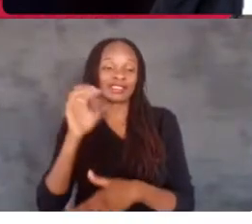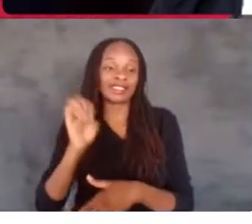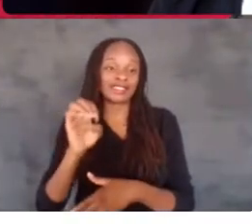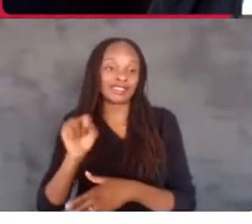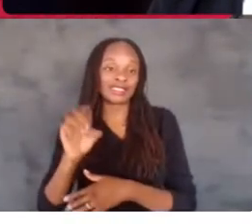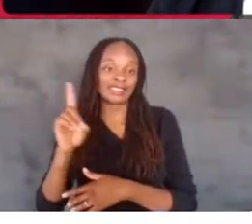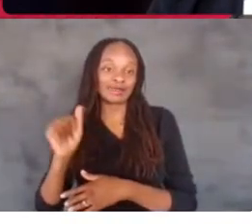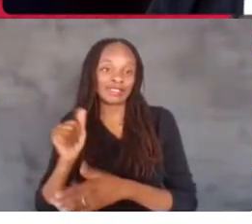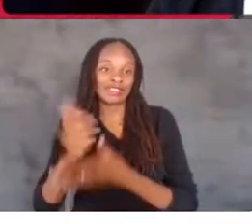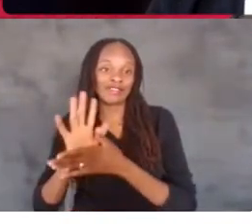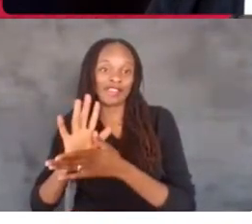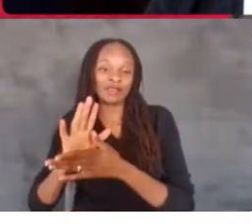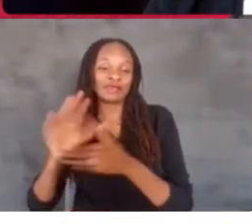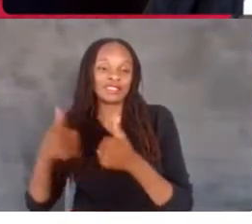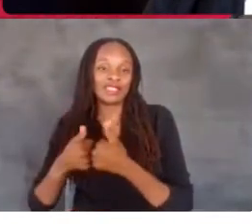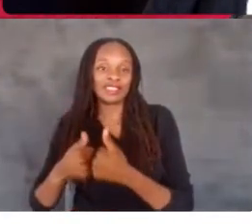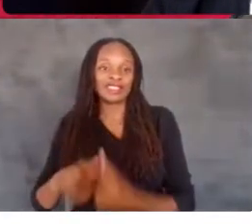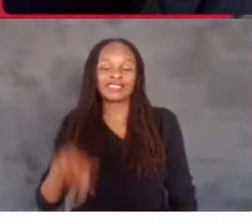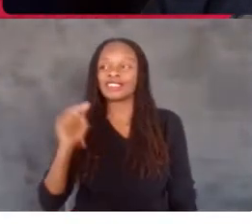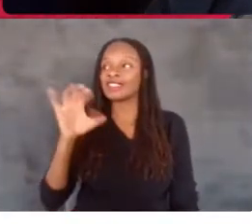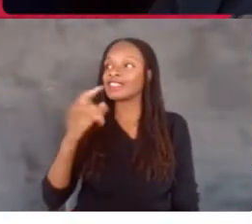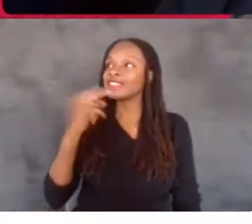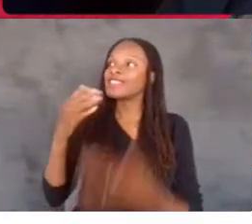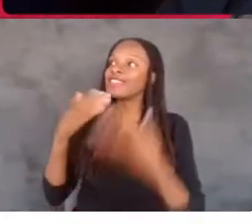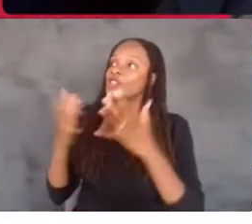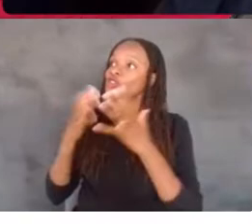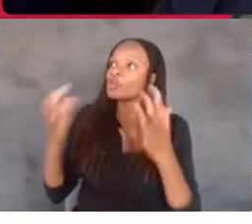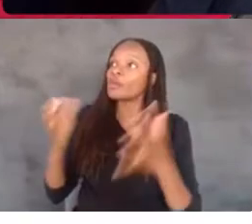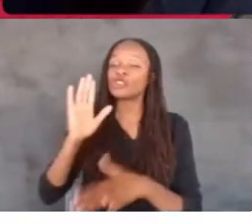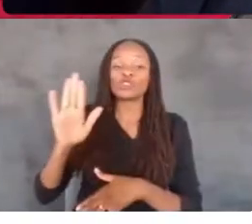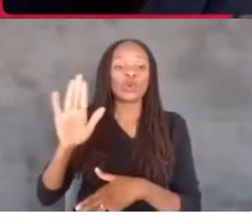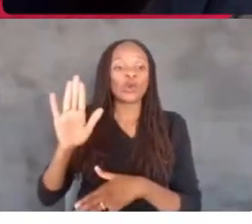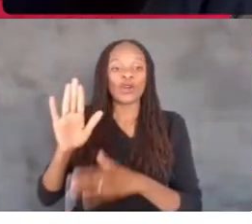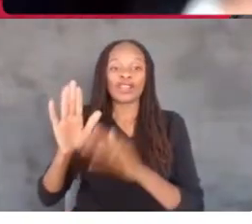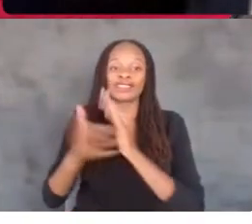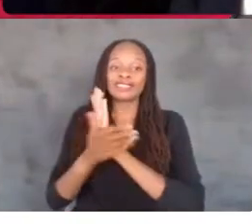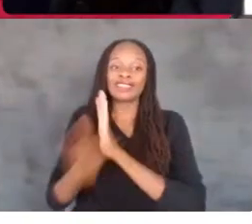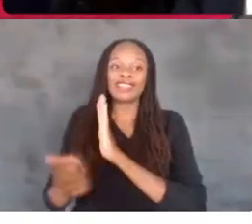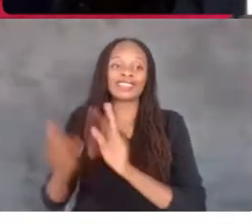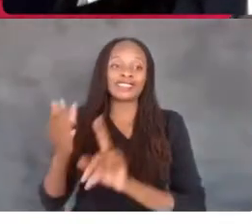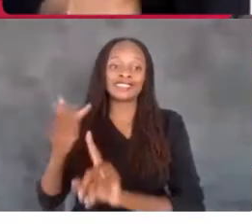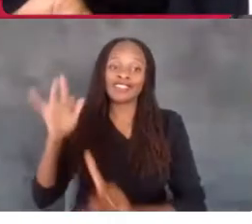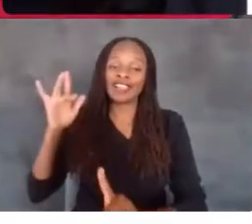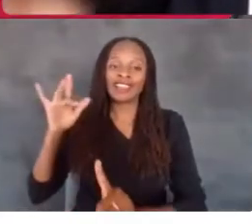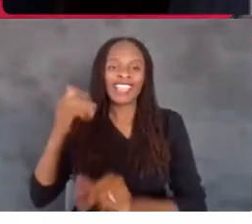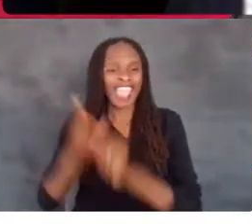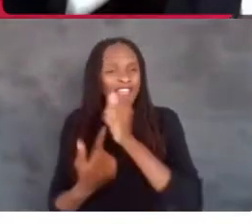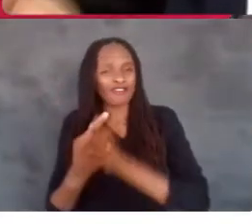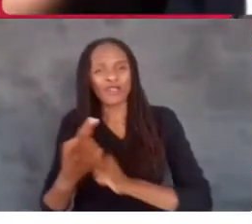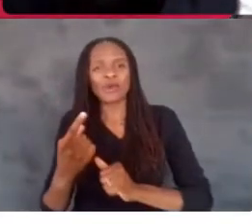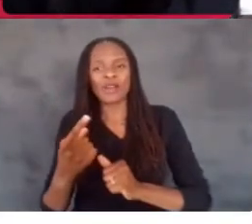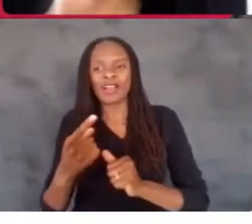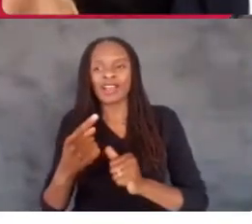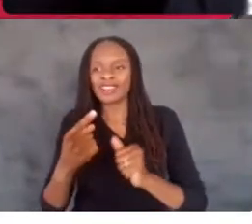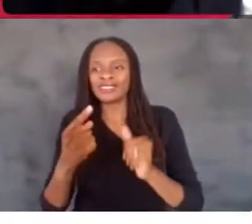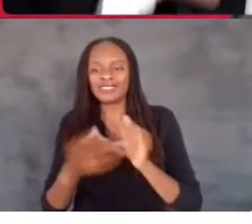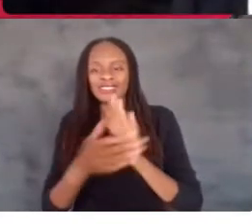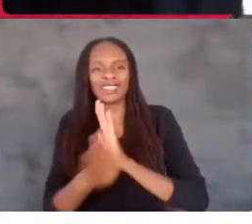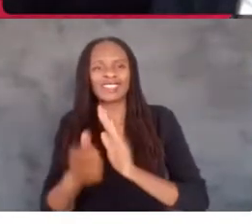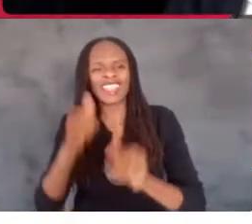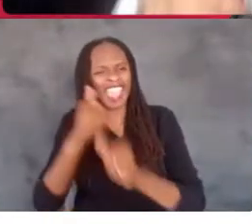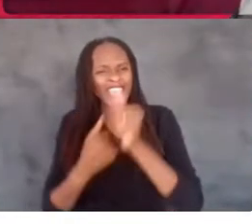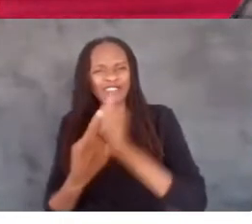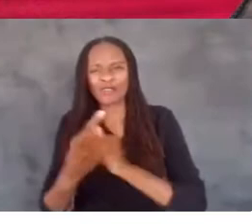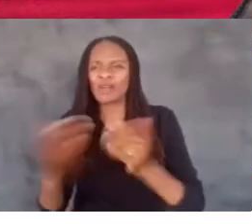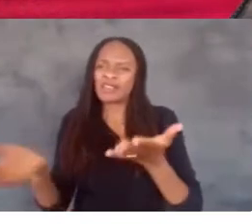Well, thank you so much. And your talent is shining. And so is everybody's talent. Let's bring everybody back in. All the